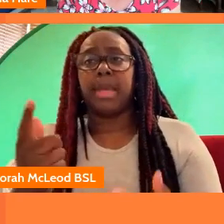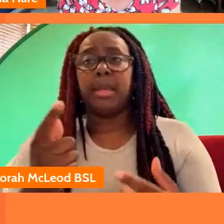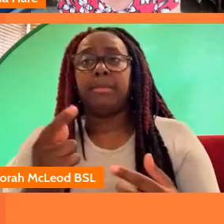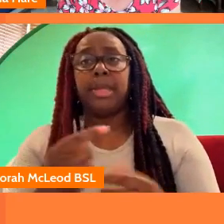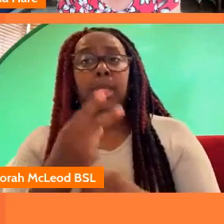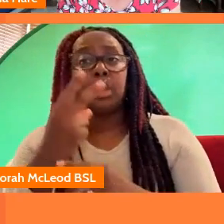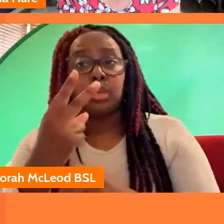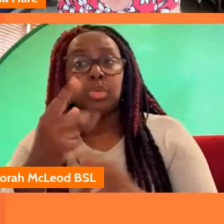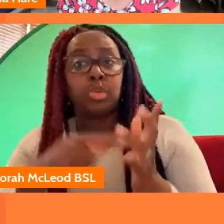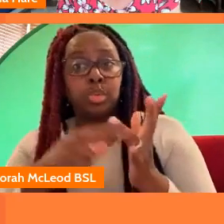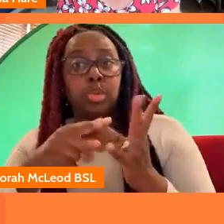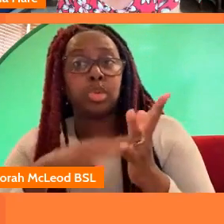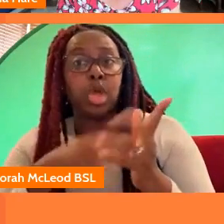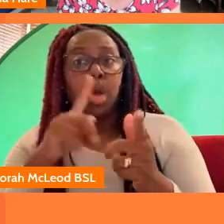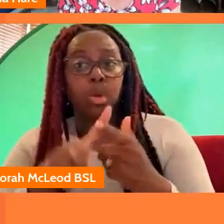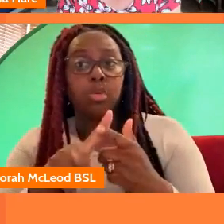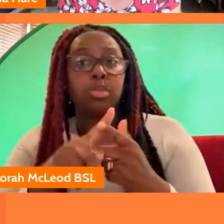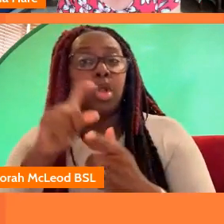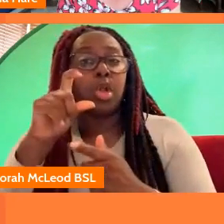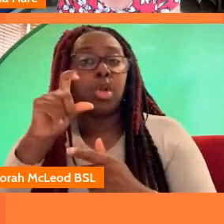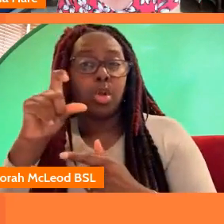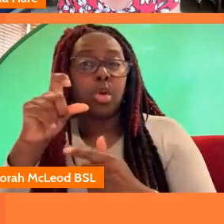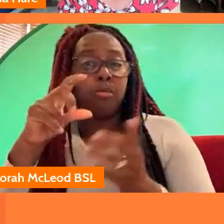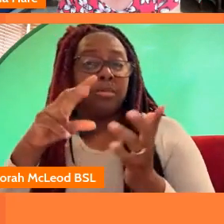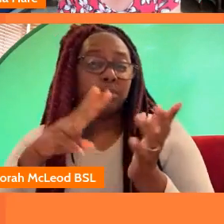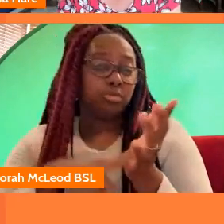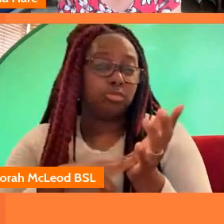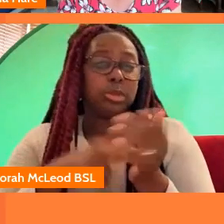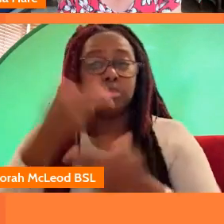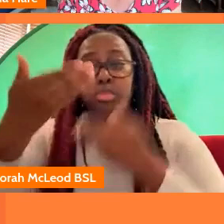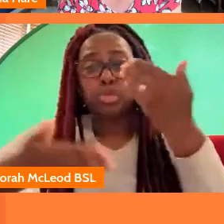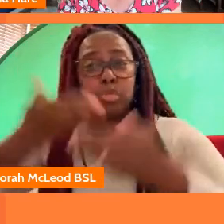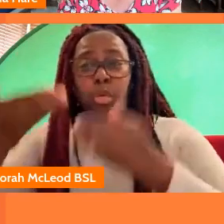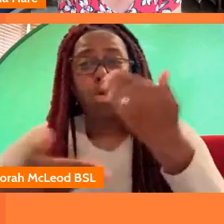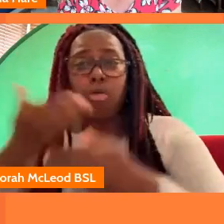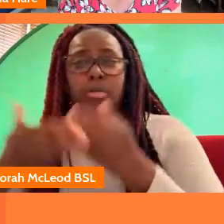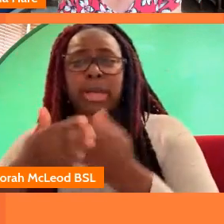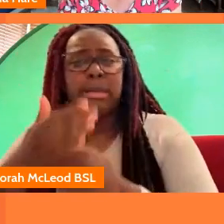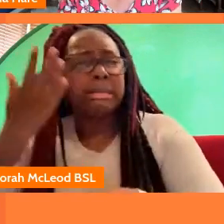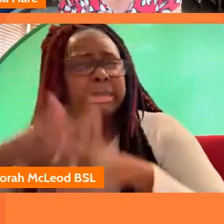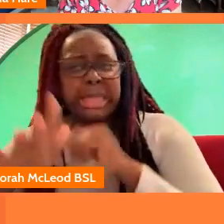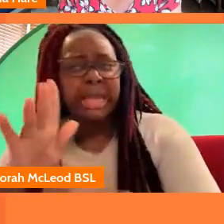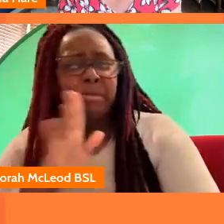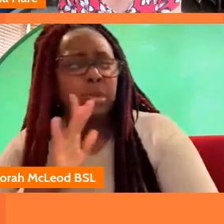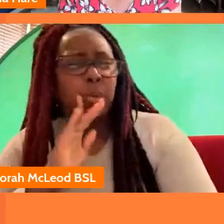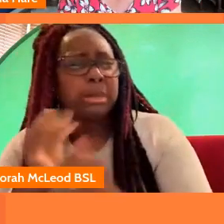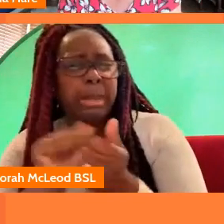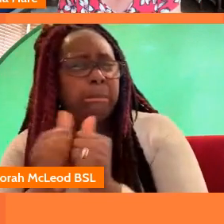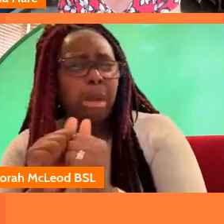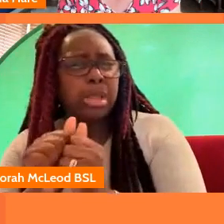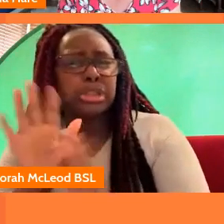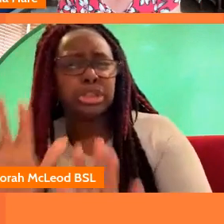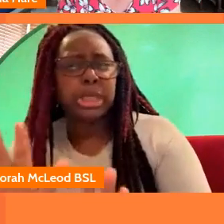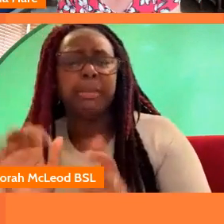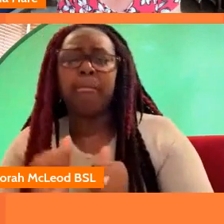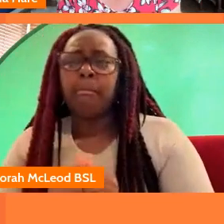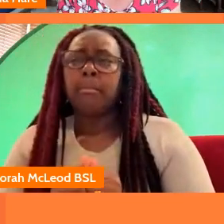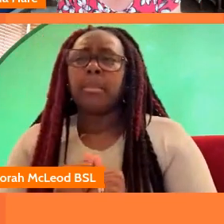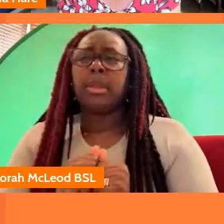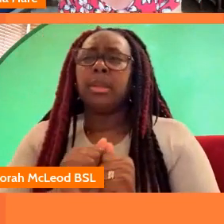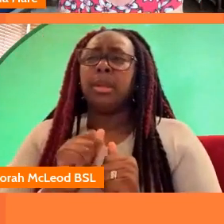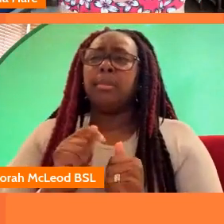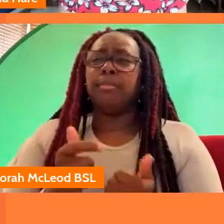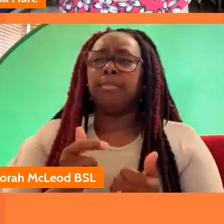coventry story again i think the reason for this is no one's actually mentioned partnership so uh perhaps let me just say something about that because